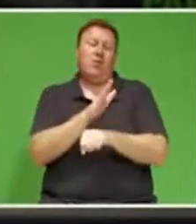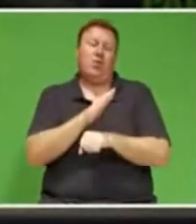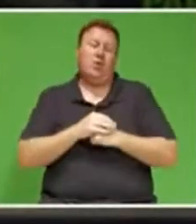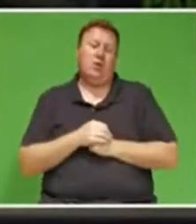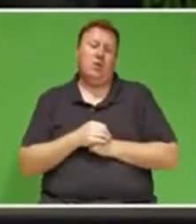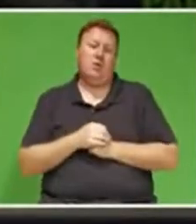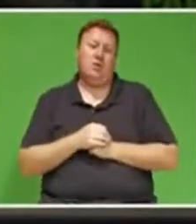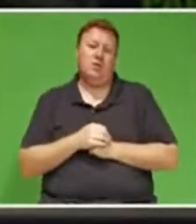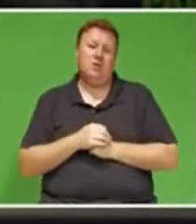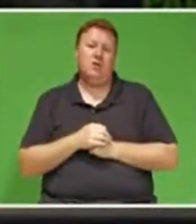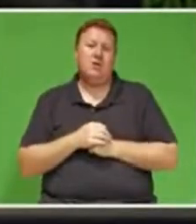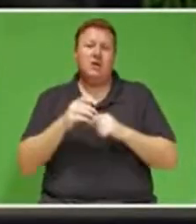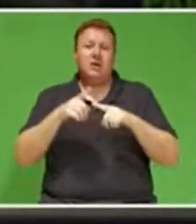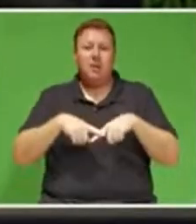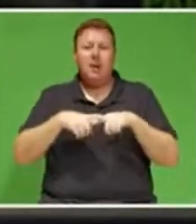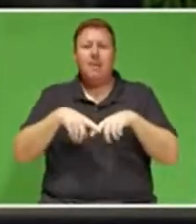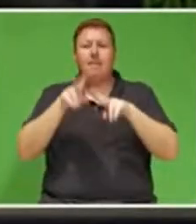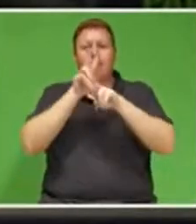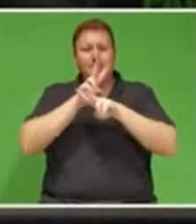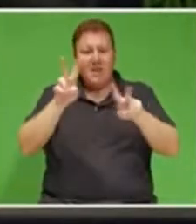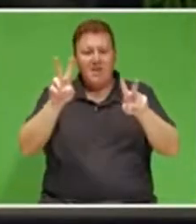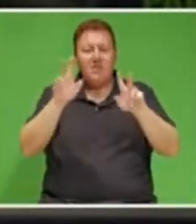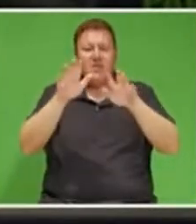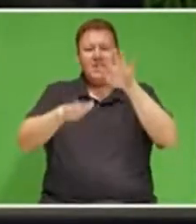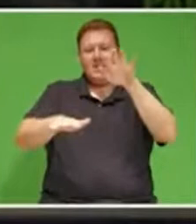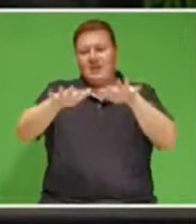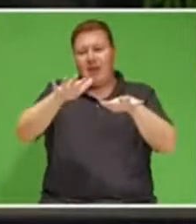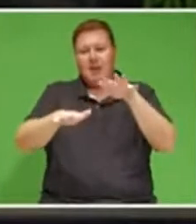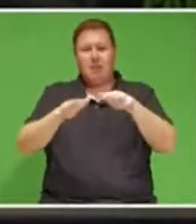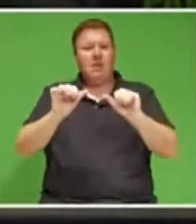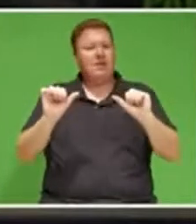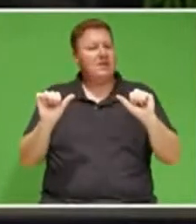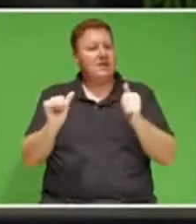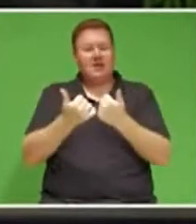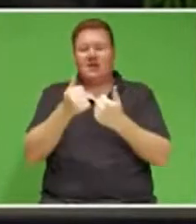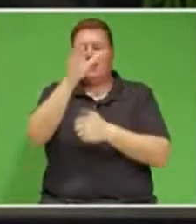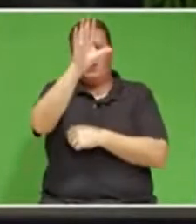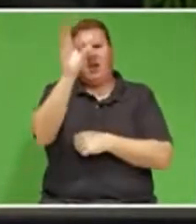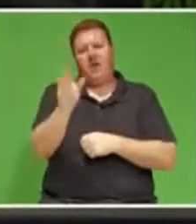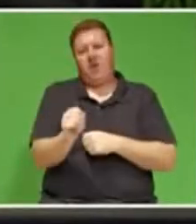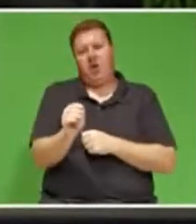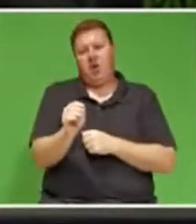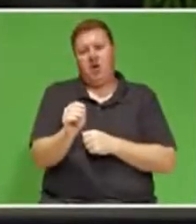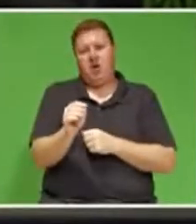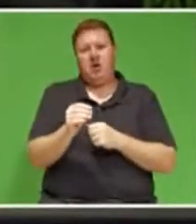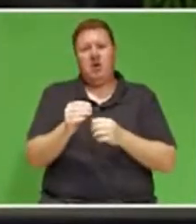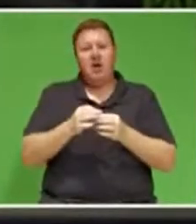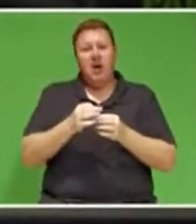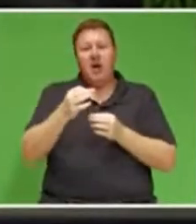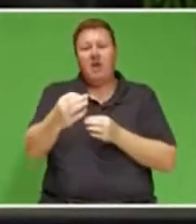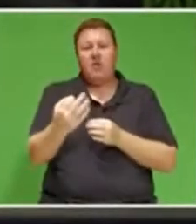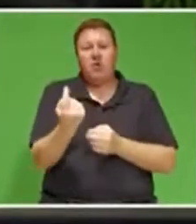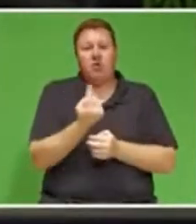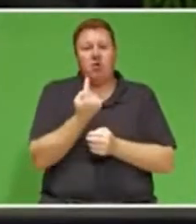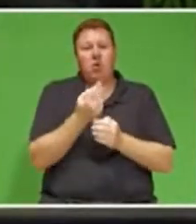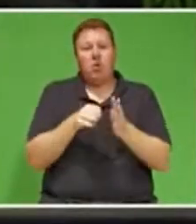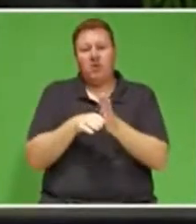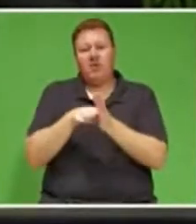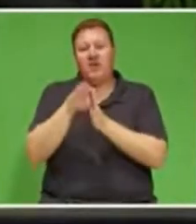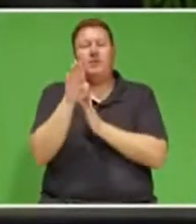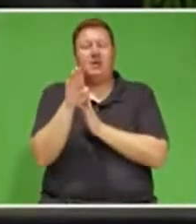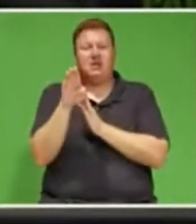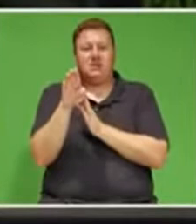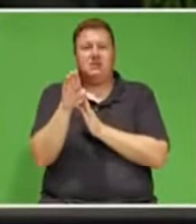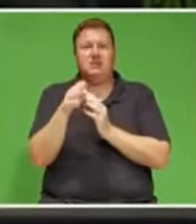on a peaceful, stable, and prosperous Africa to advance our own development as a